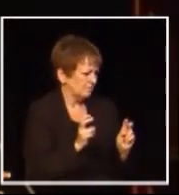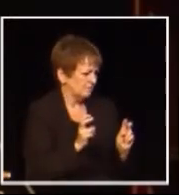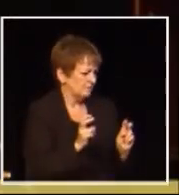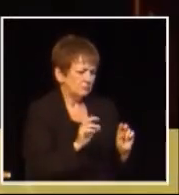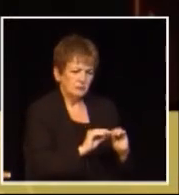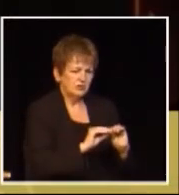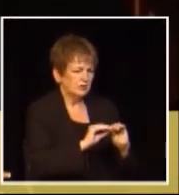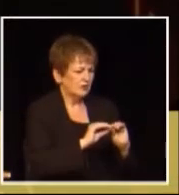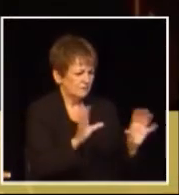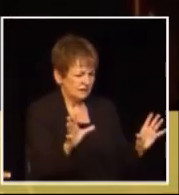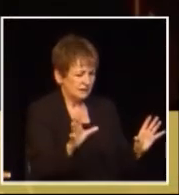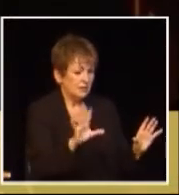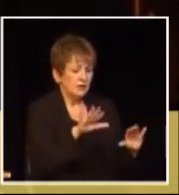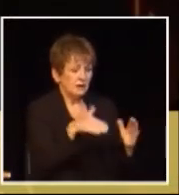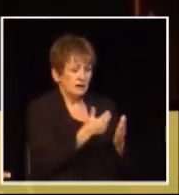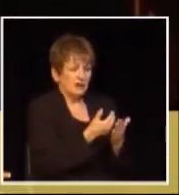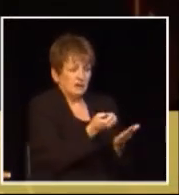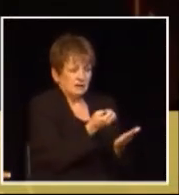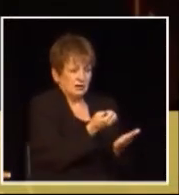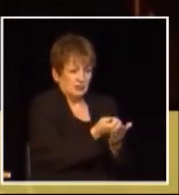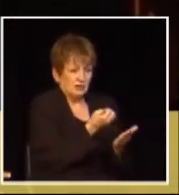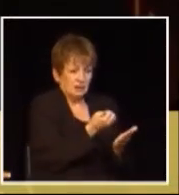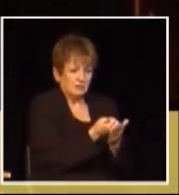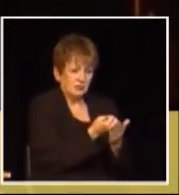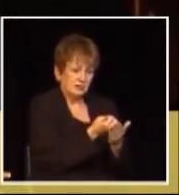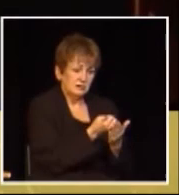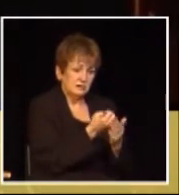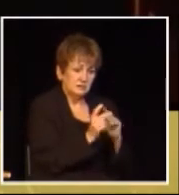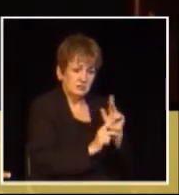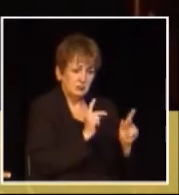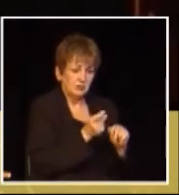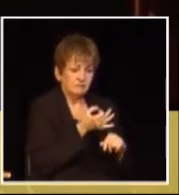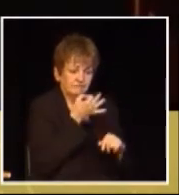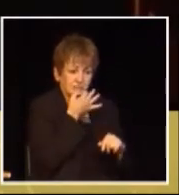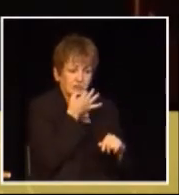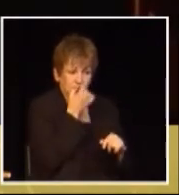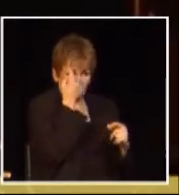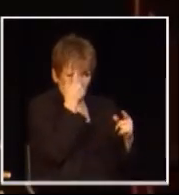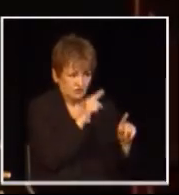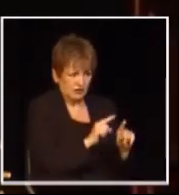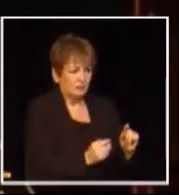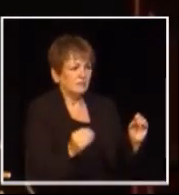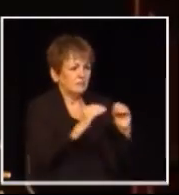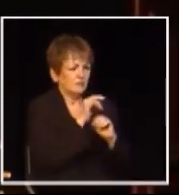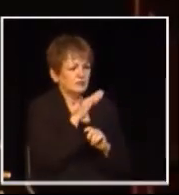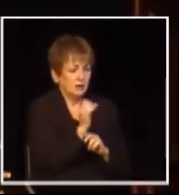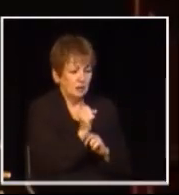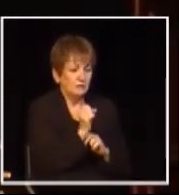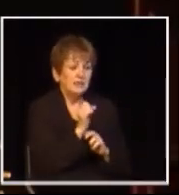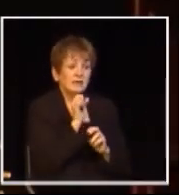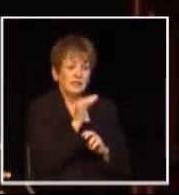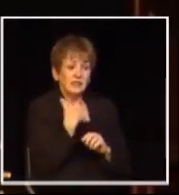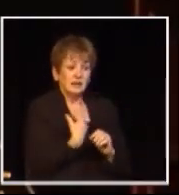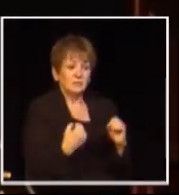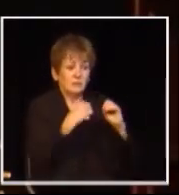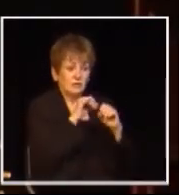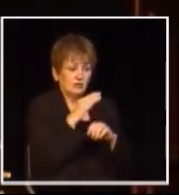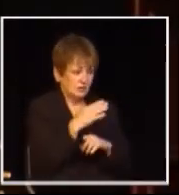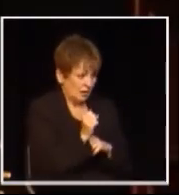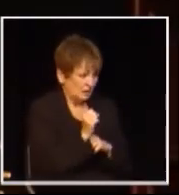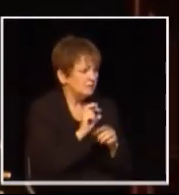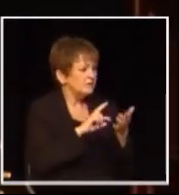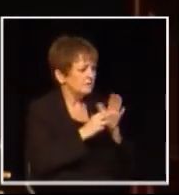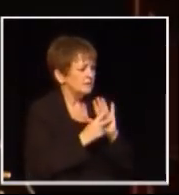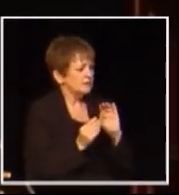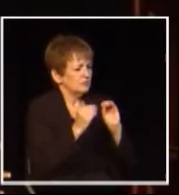there's no doubt about that all of the economists agree on that particular fact that it does create jobs for the economy if we have